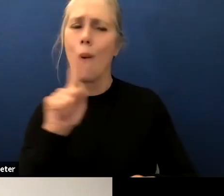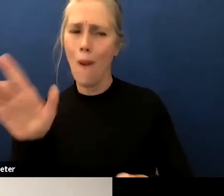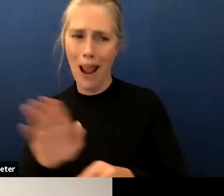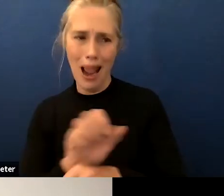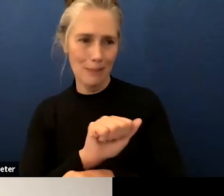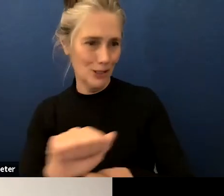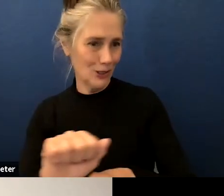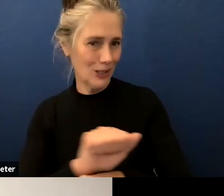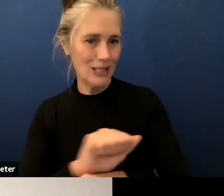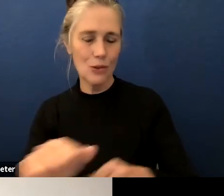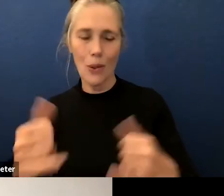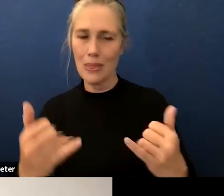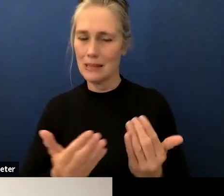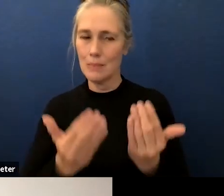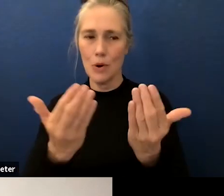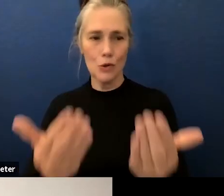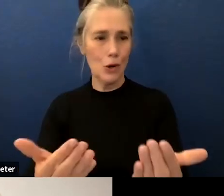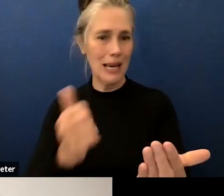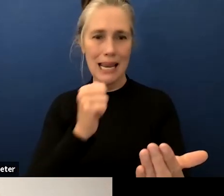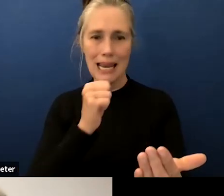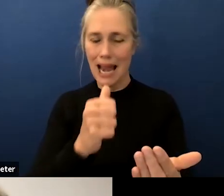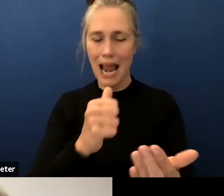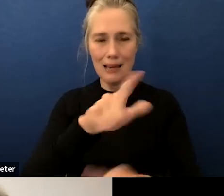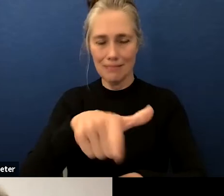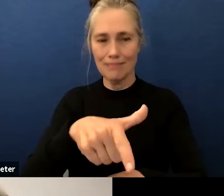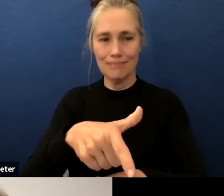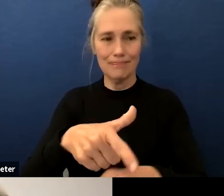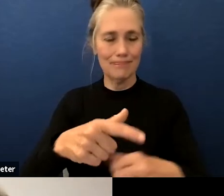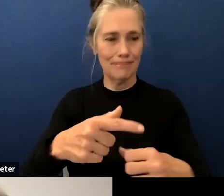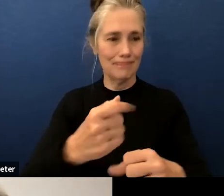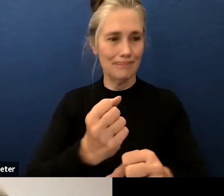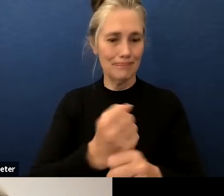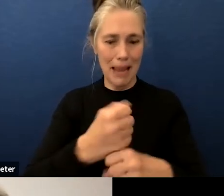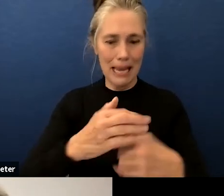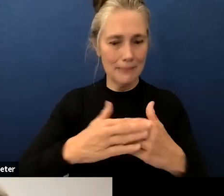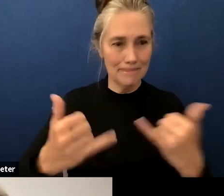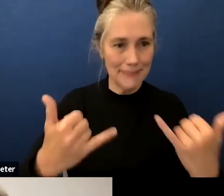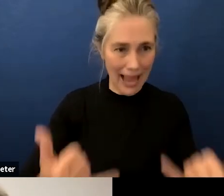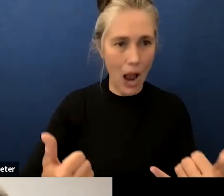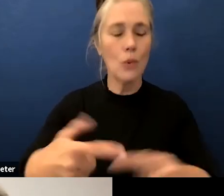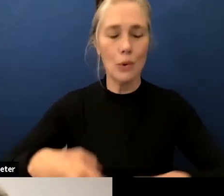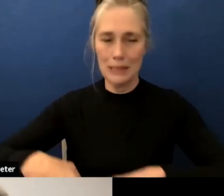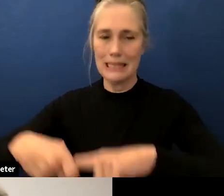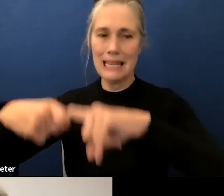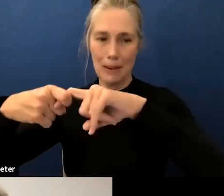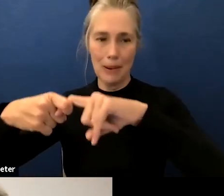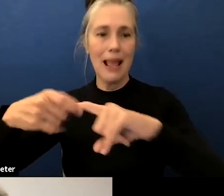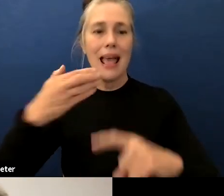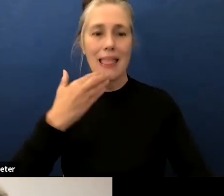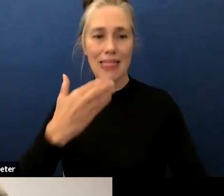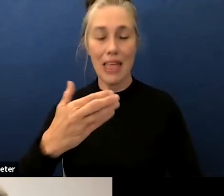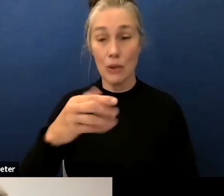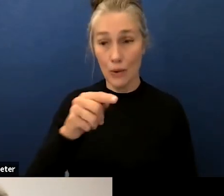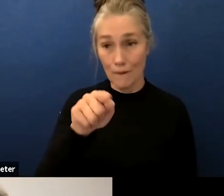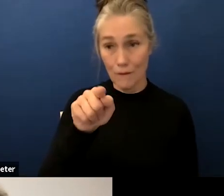not made at this time it is tabled and I want to thank you uh Carey and Ms. Escobedo for your input thank you